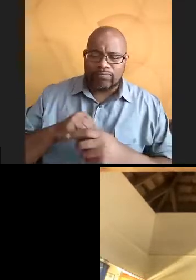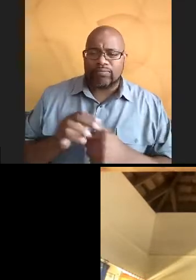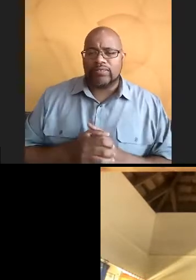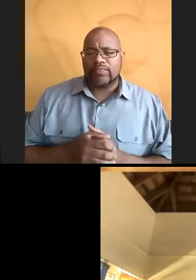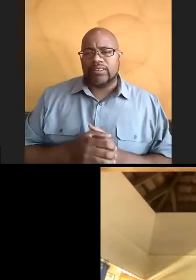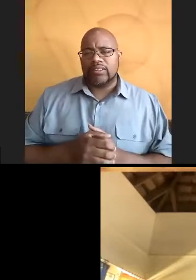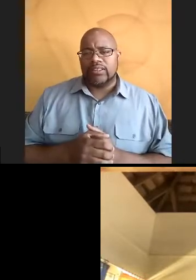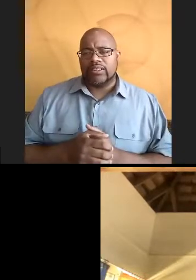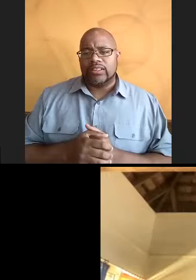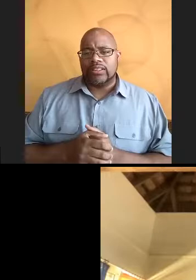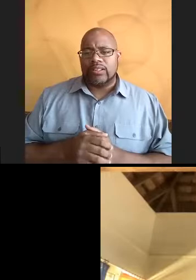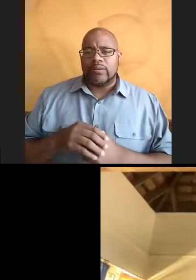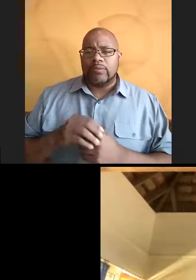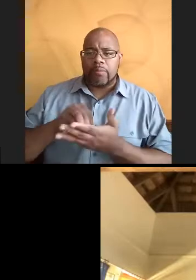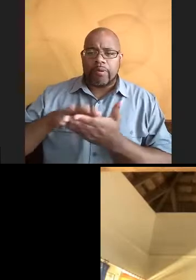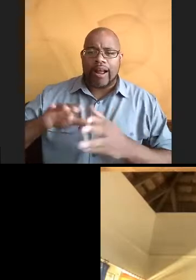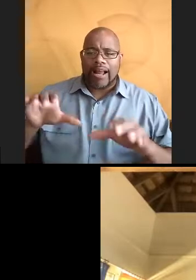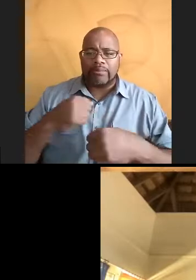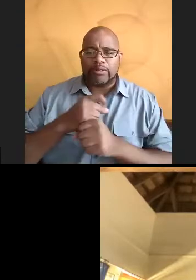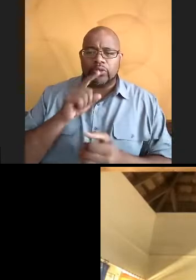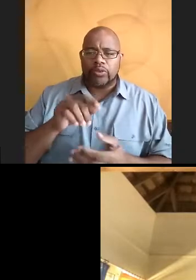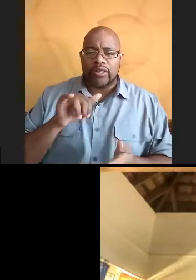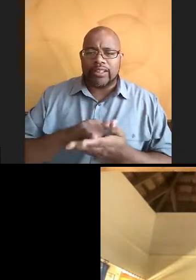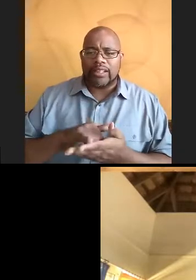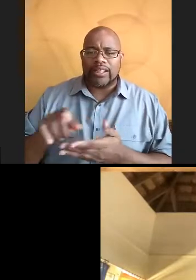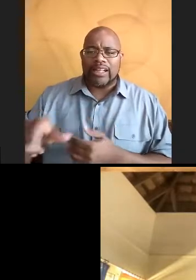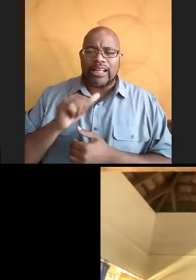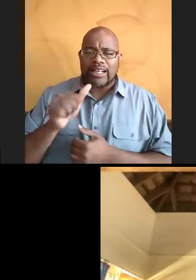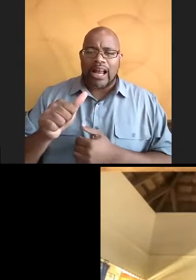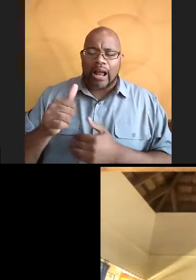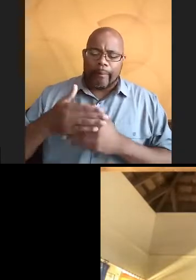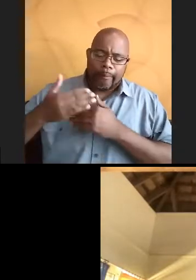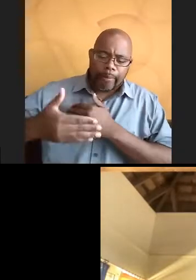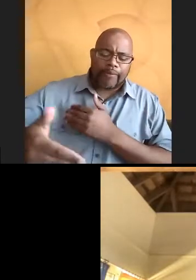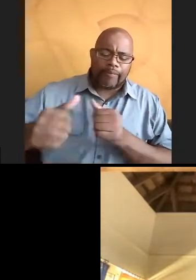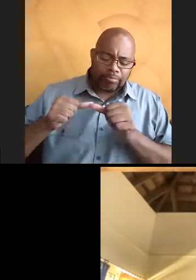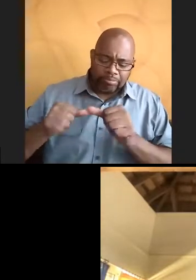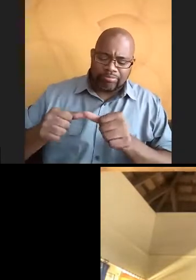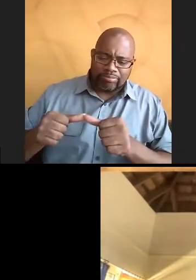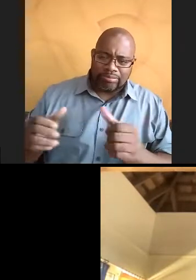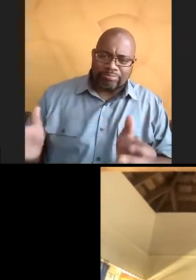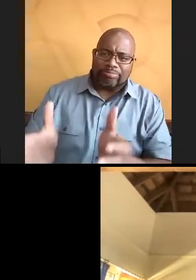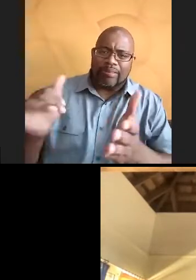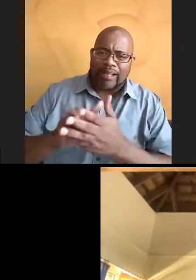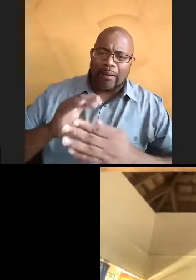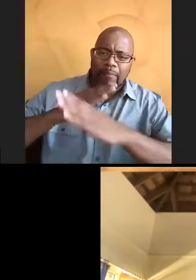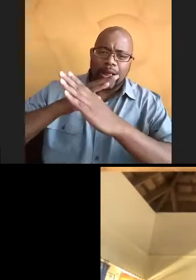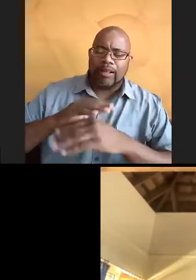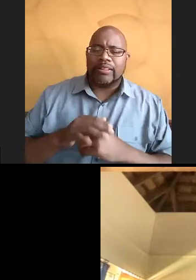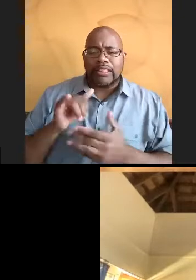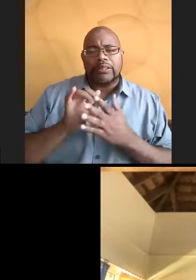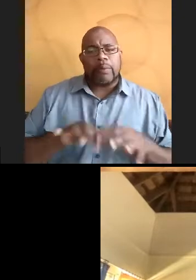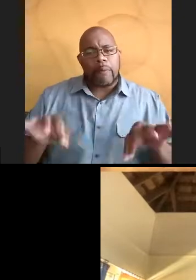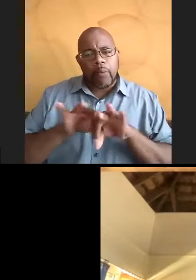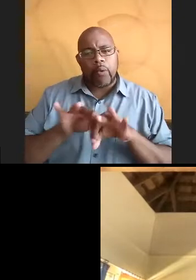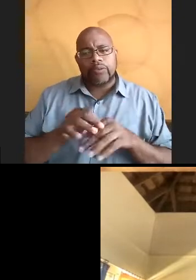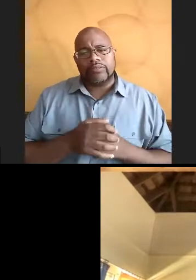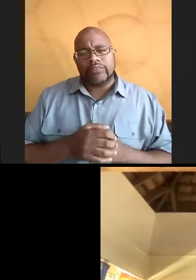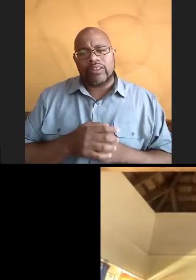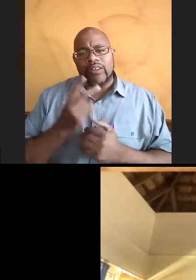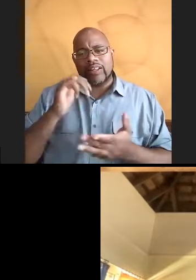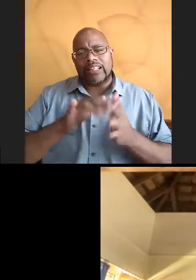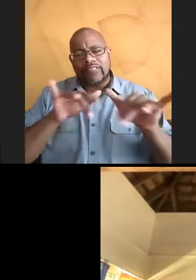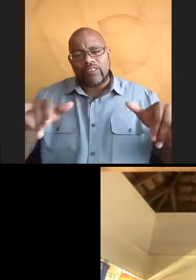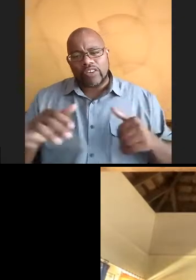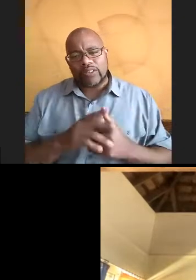put the actions in to make sure they're not perpetuating that they're vital. They're vital. Even I look at the diversity